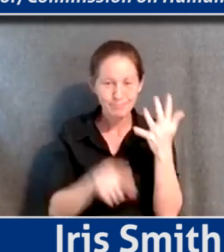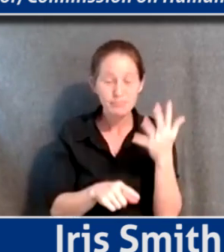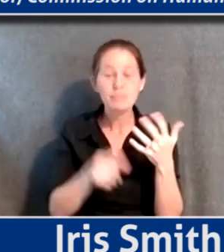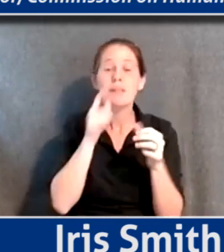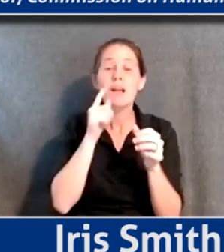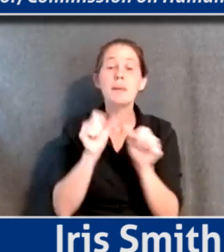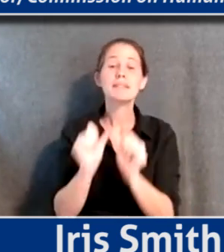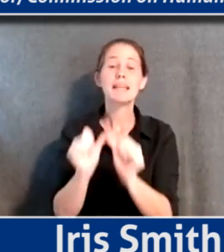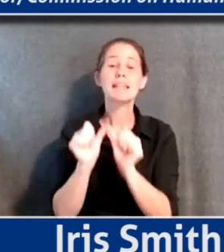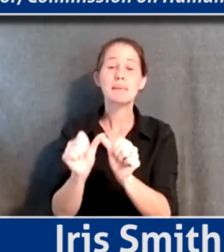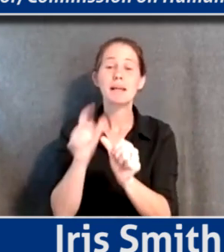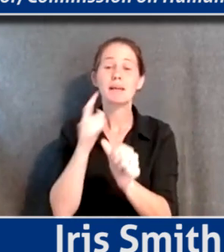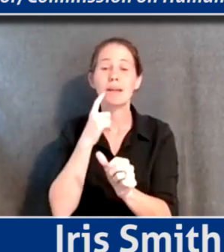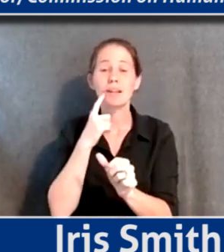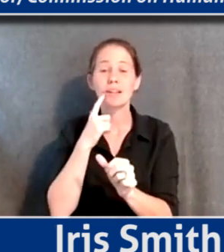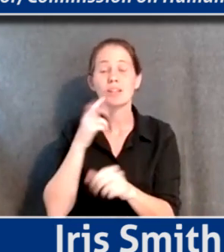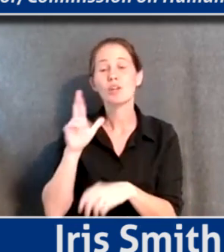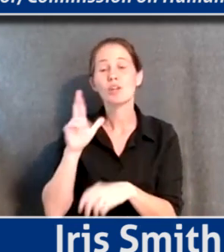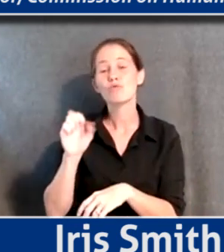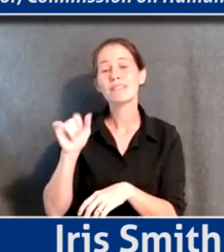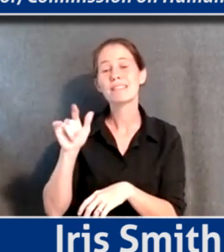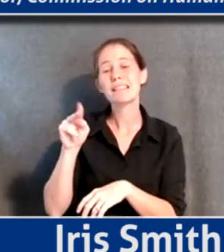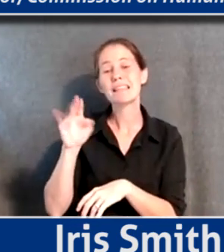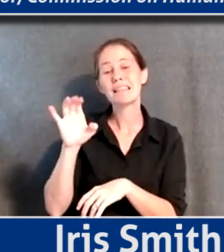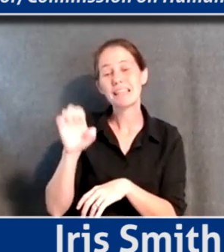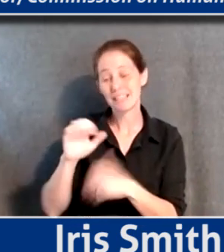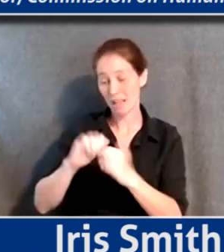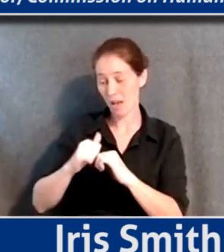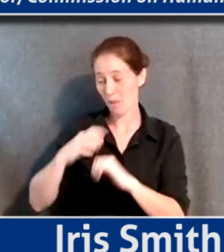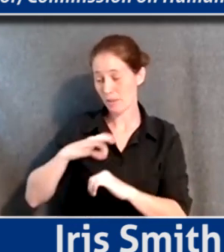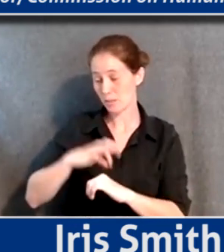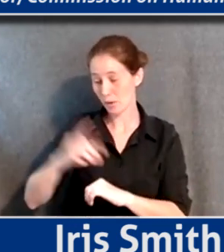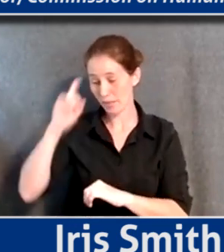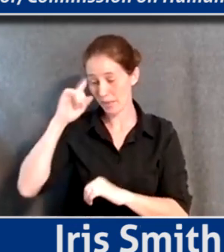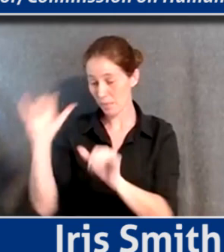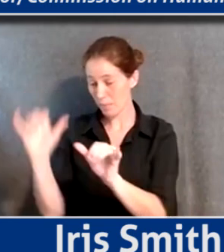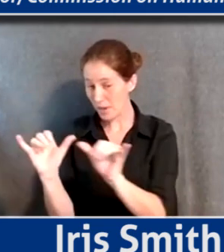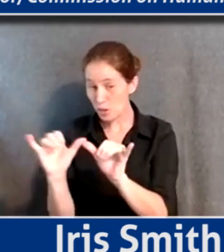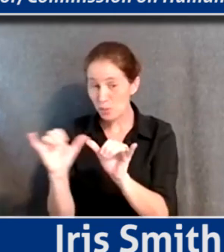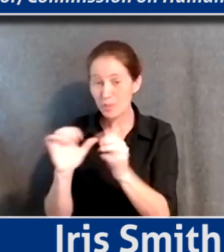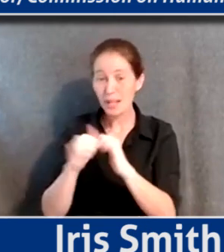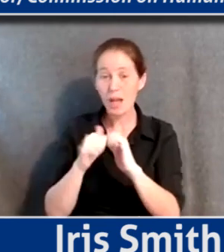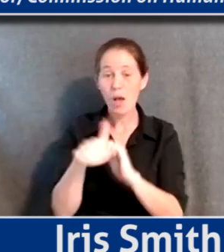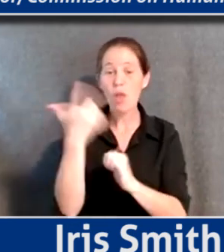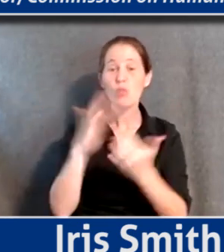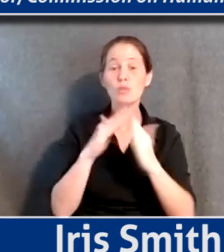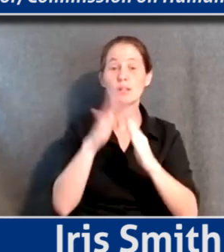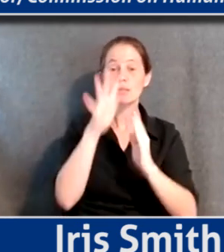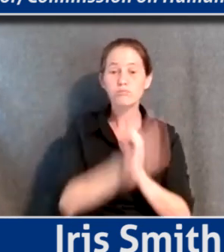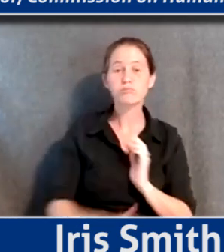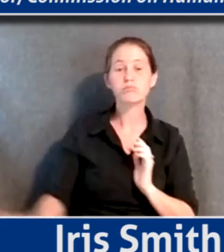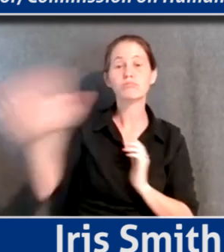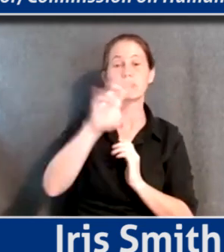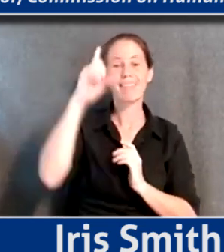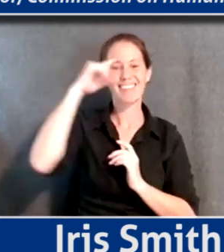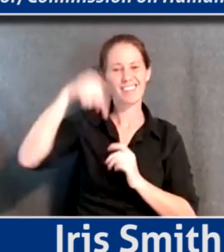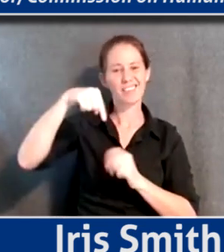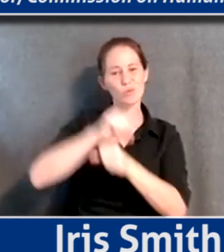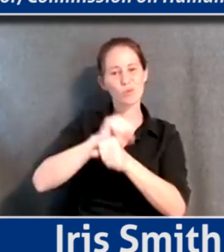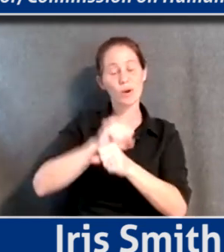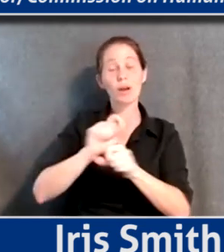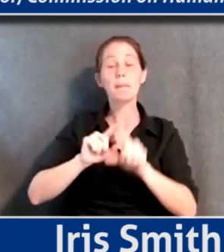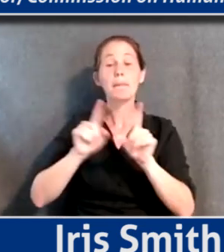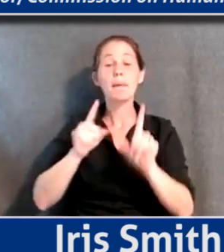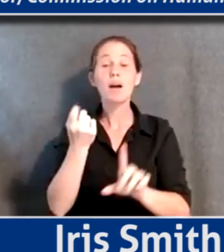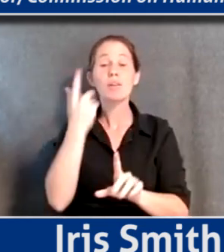we're going to talk about resilience, we're going to talk about how Pittsburgh thinks about measurement and how Pittsburgh and other cities around the world think about this work, but there's a really